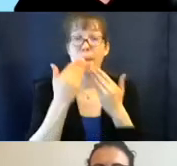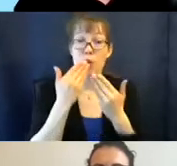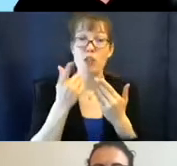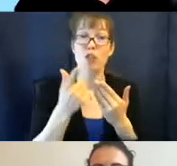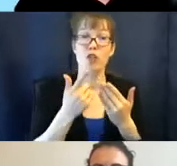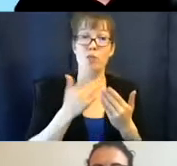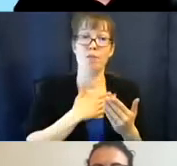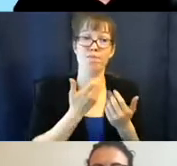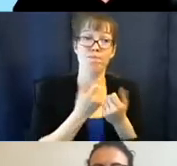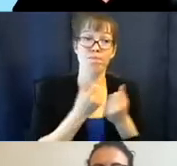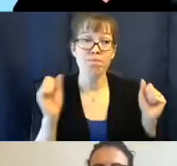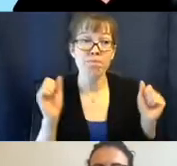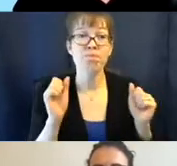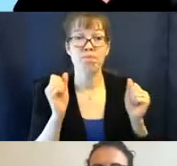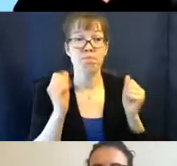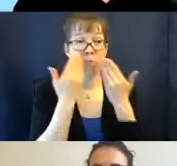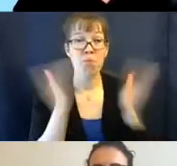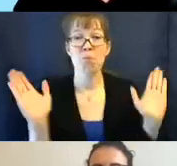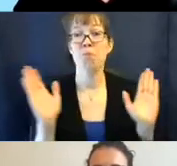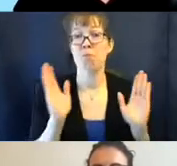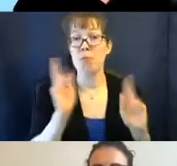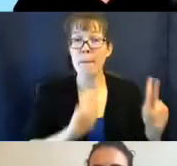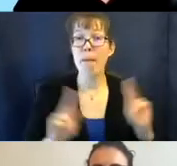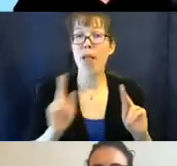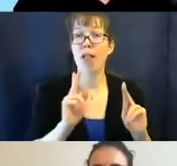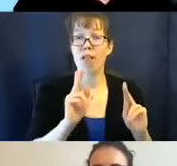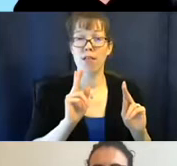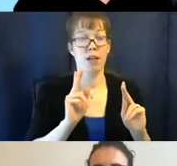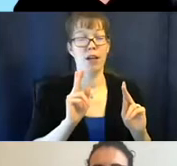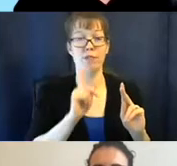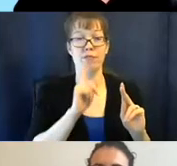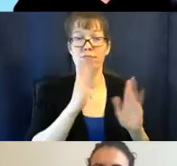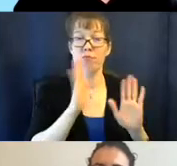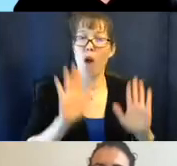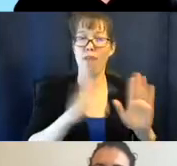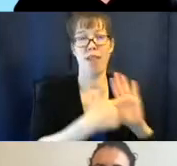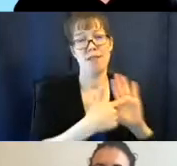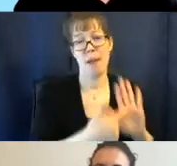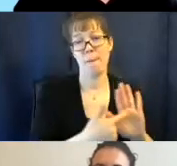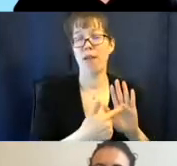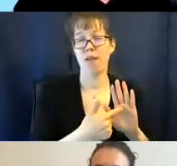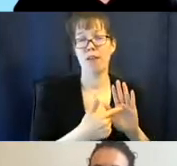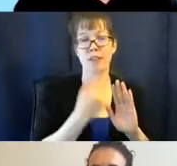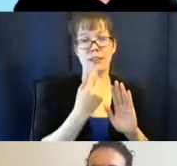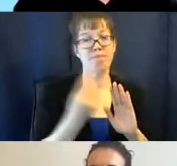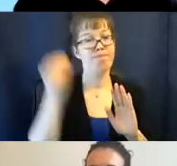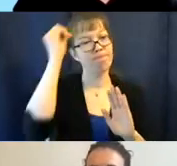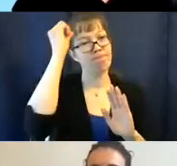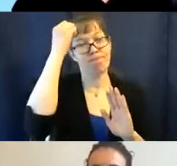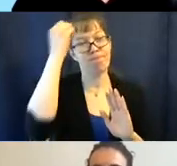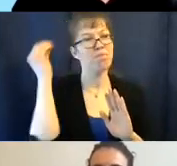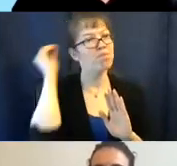guys have been real people, um, and great, great examples. So this would be something I remember and it's, uh,